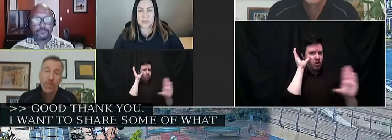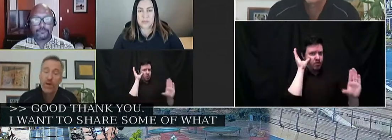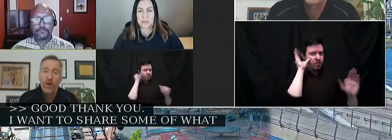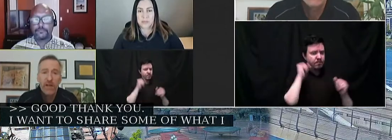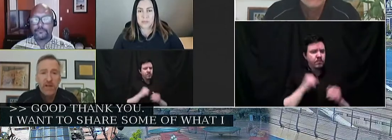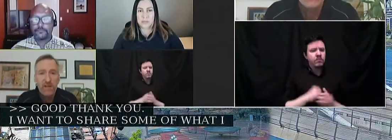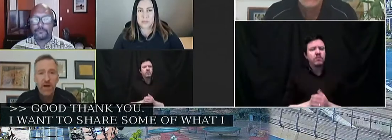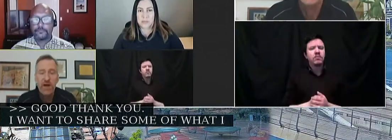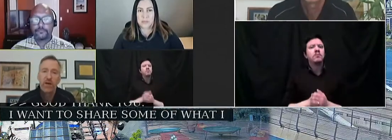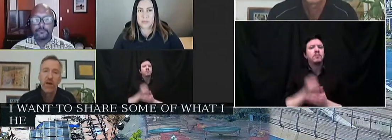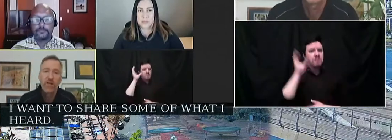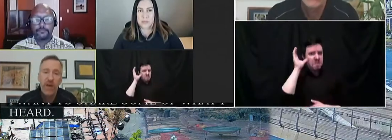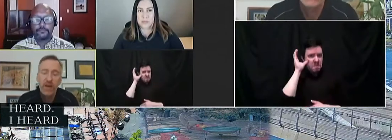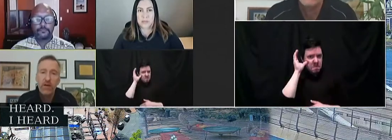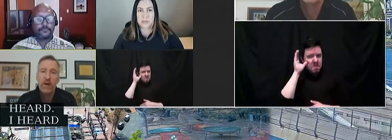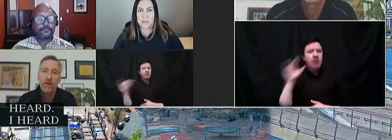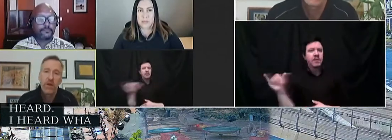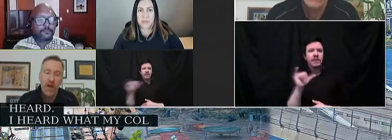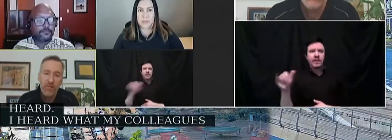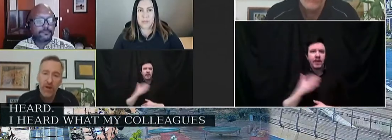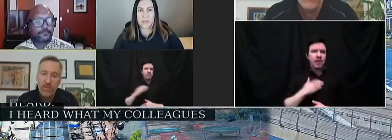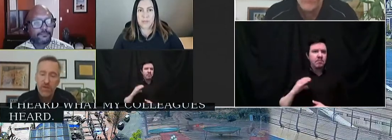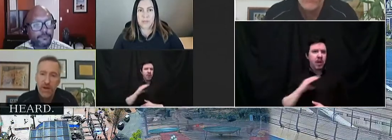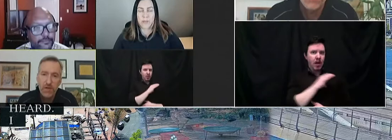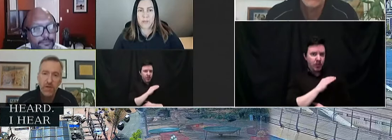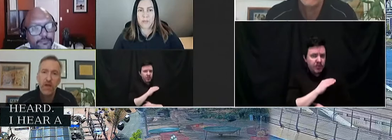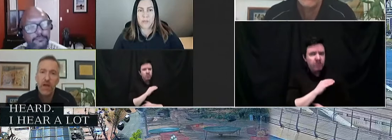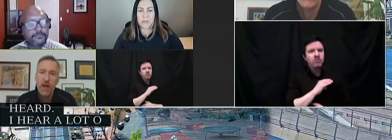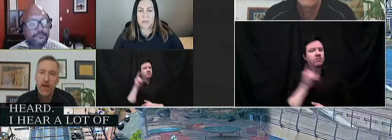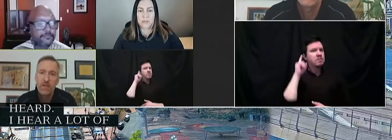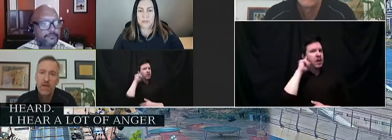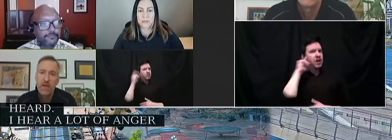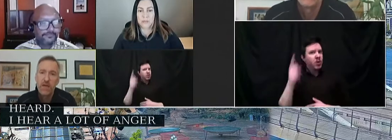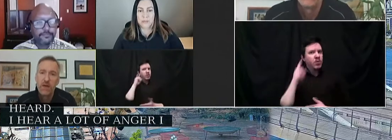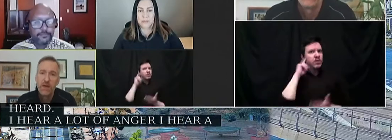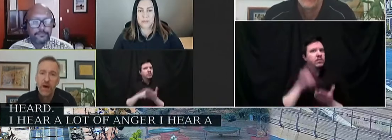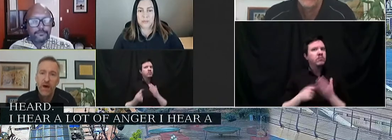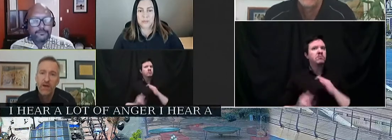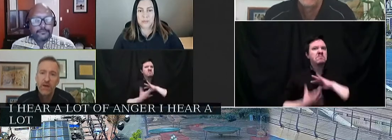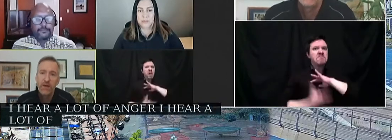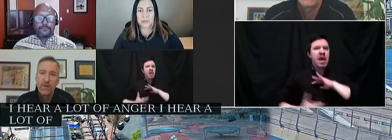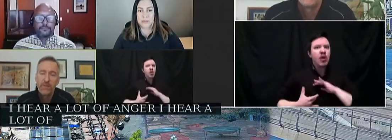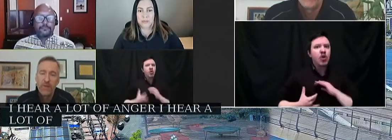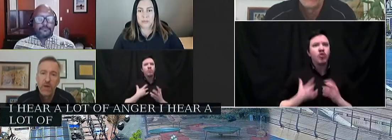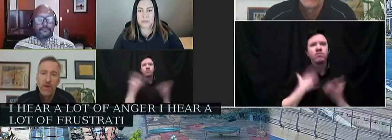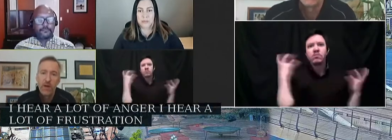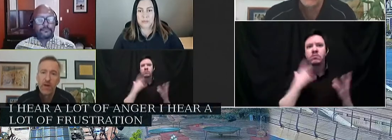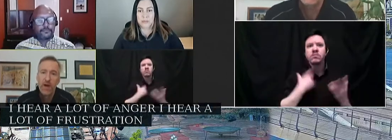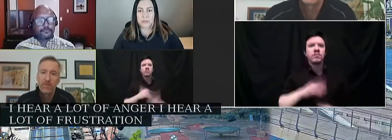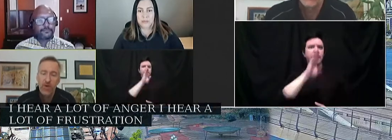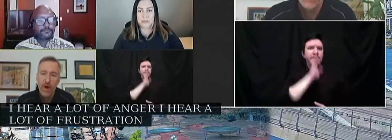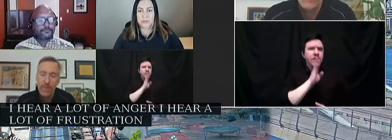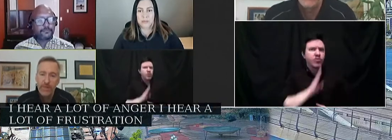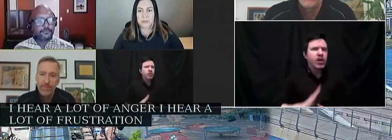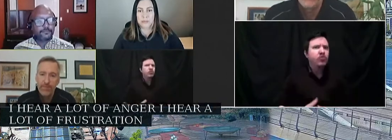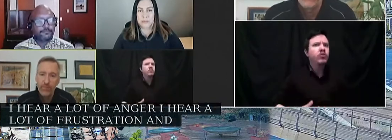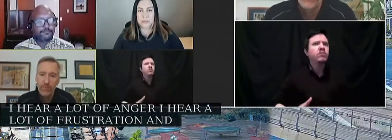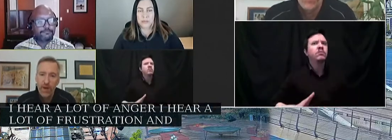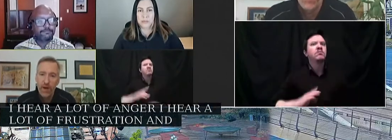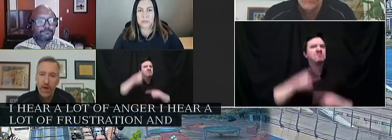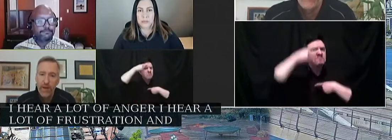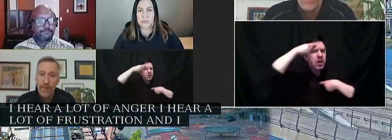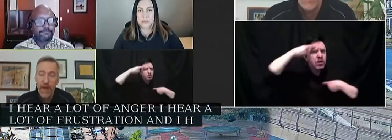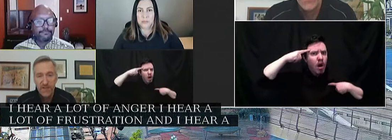I heard what my colleagues heard. I hear a lot of anger. I hear a lot of frustration and I hear a lot of trauma.